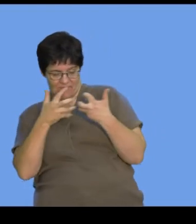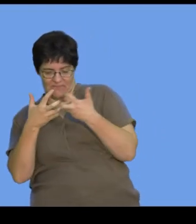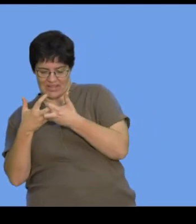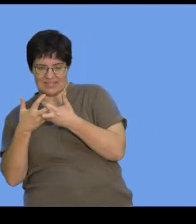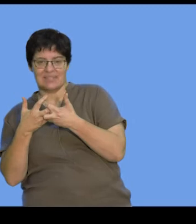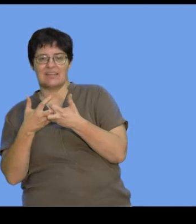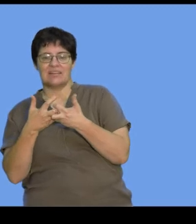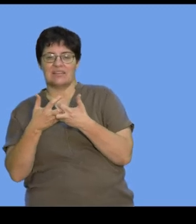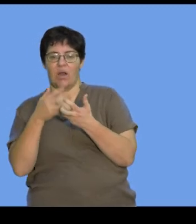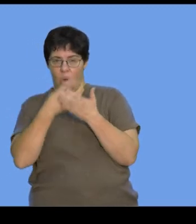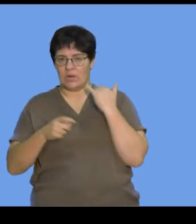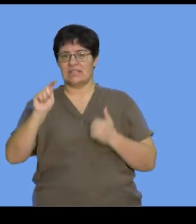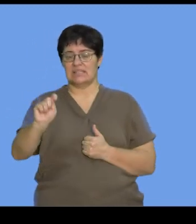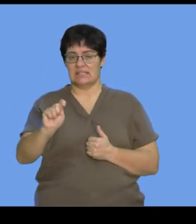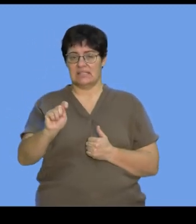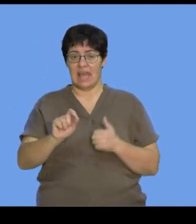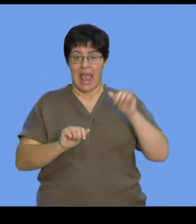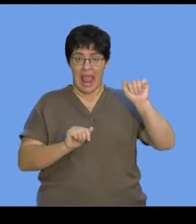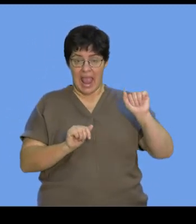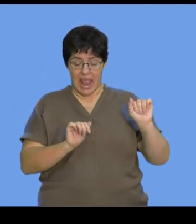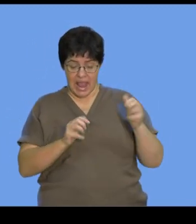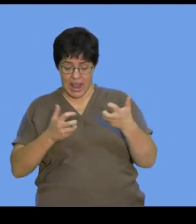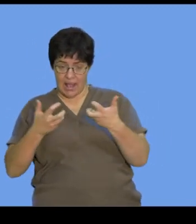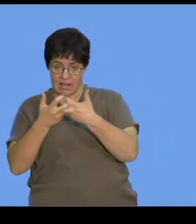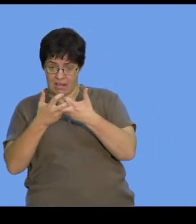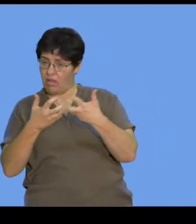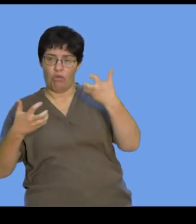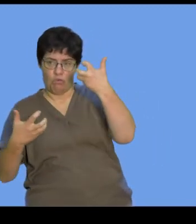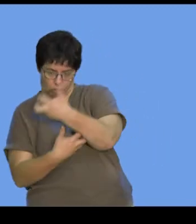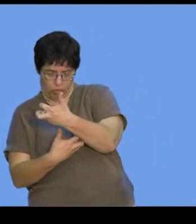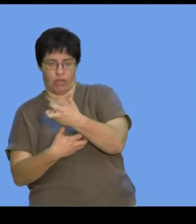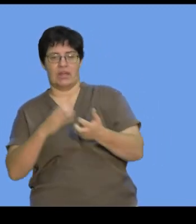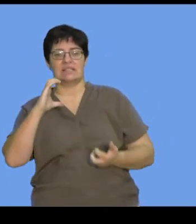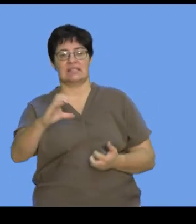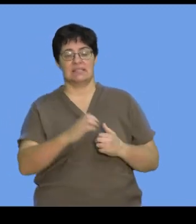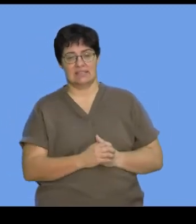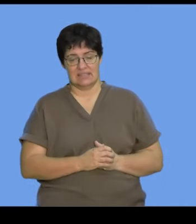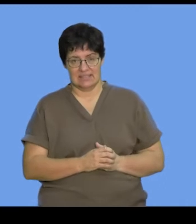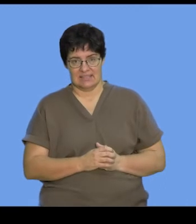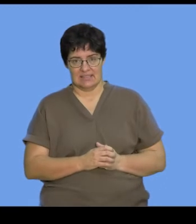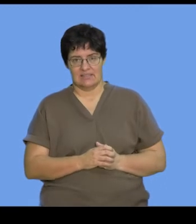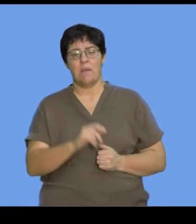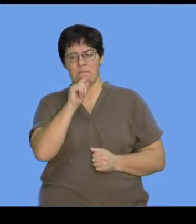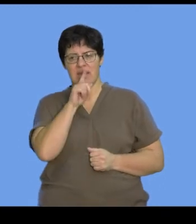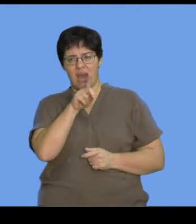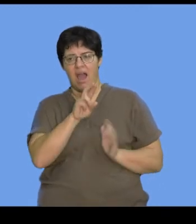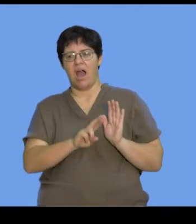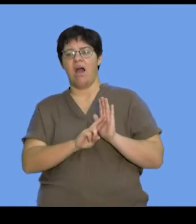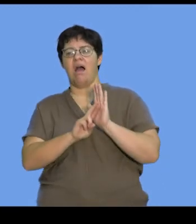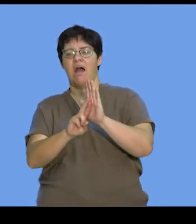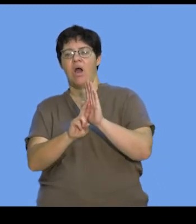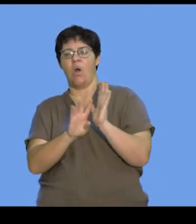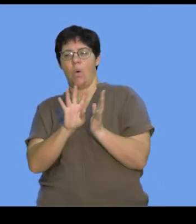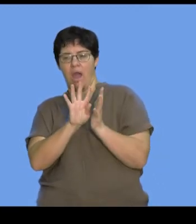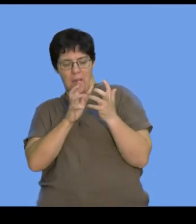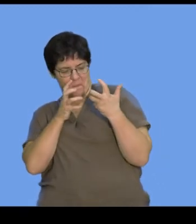not with the cytosine, because these shapes do not complement each other. And so, this is more a representation of